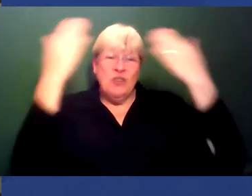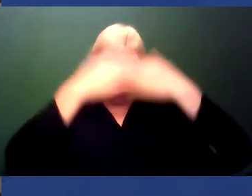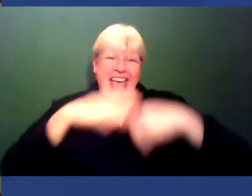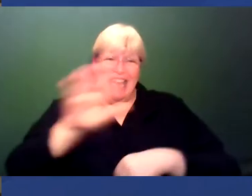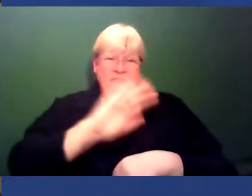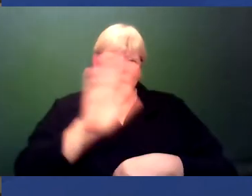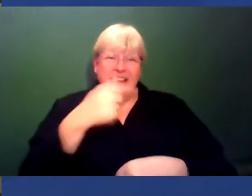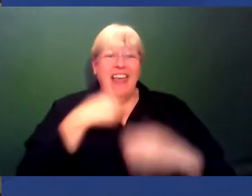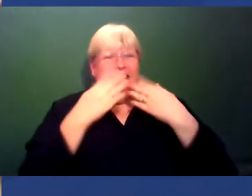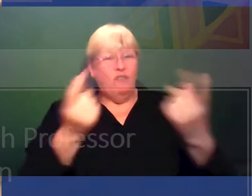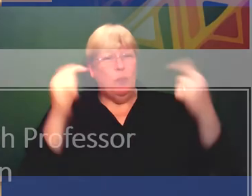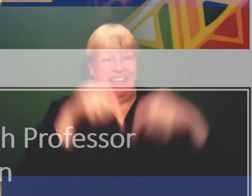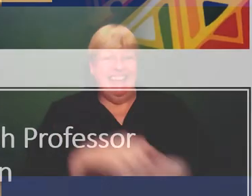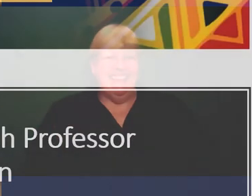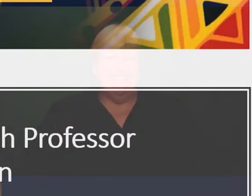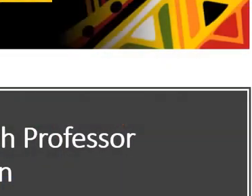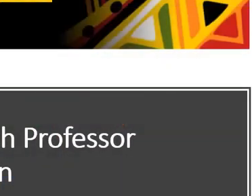you for being here thank you